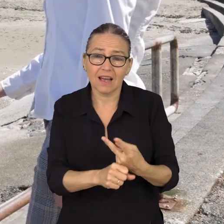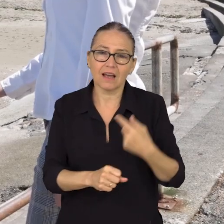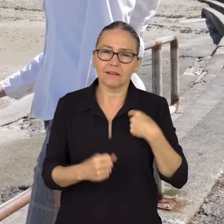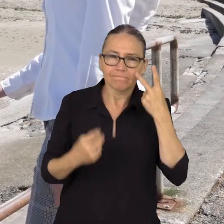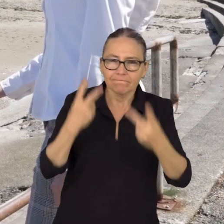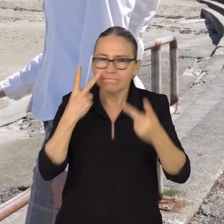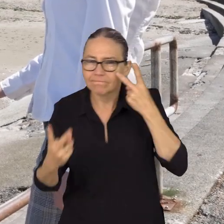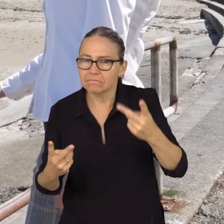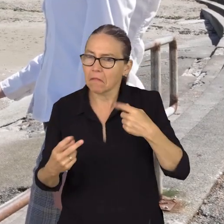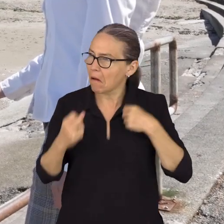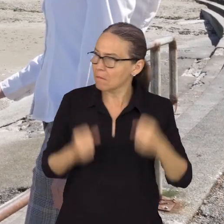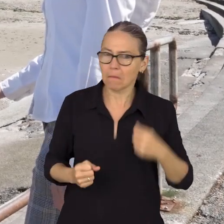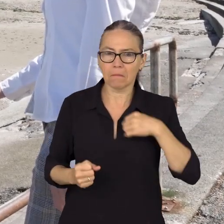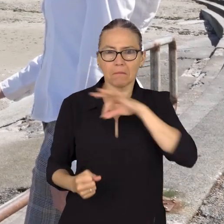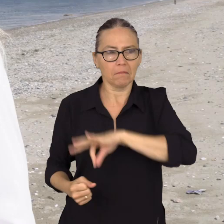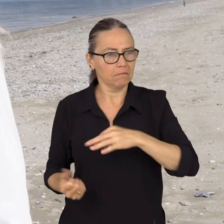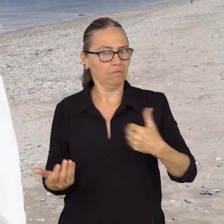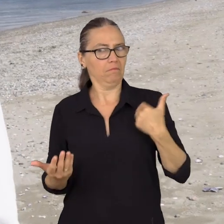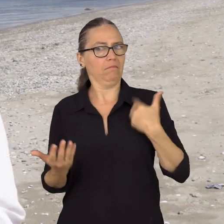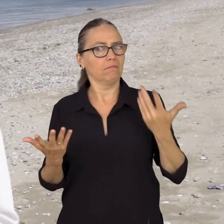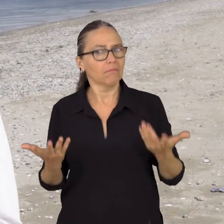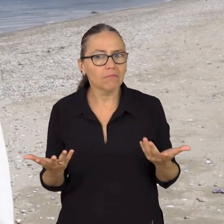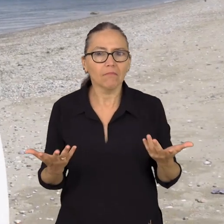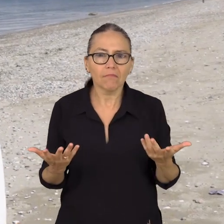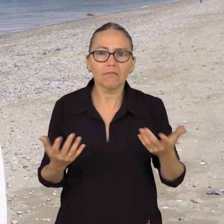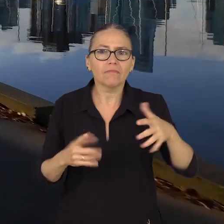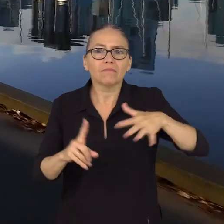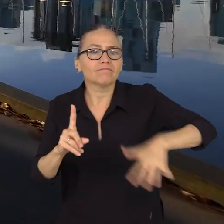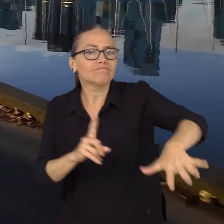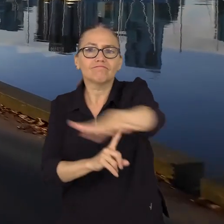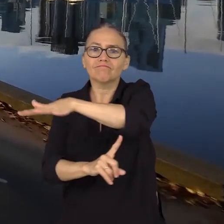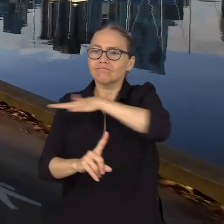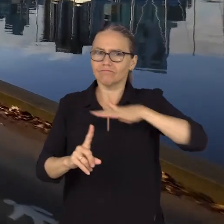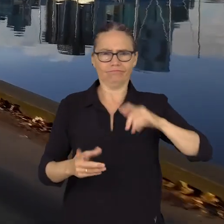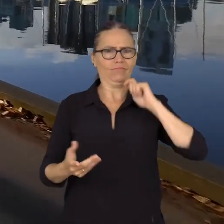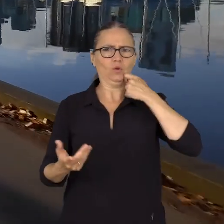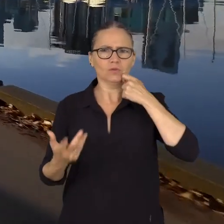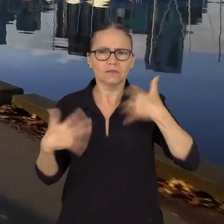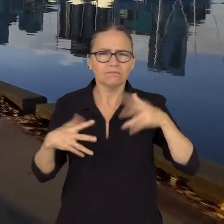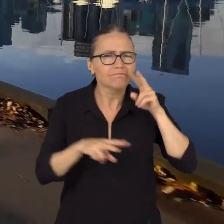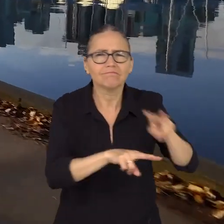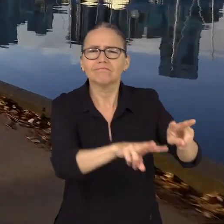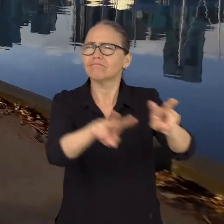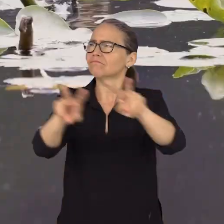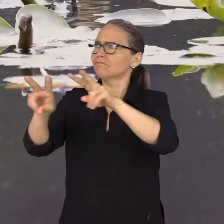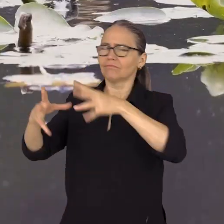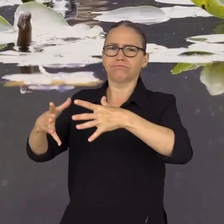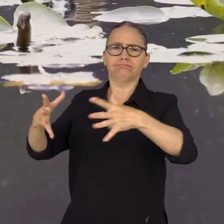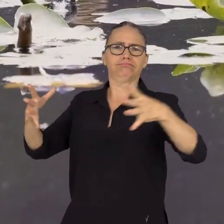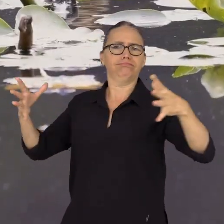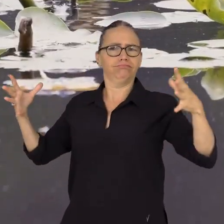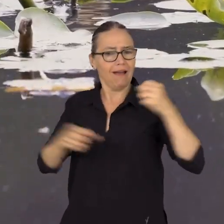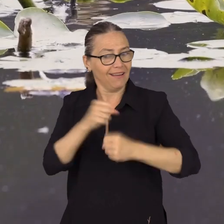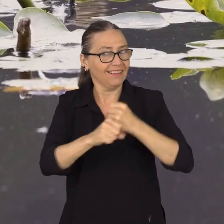able to see that I can, in fact, have a lush and green landscape throughout the year,